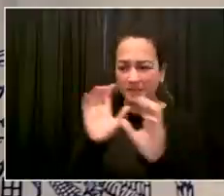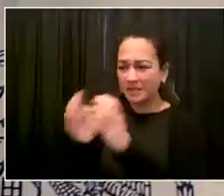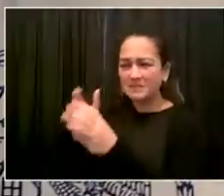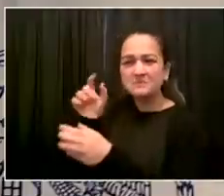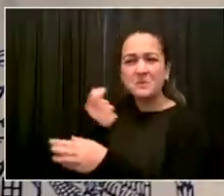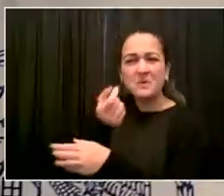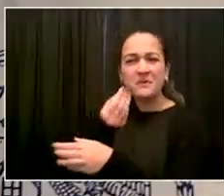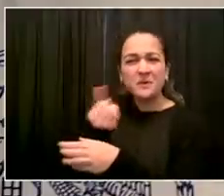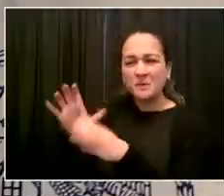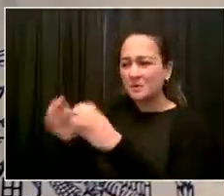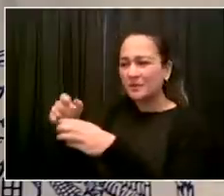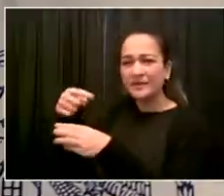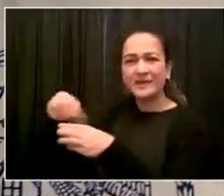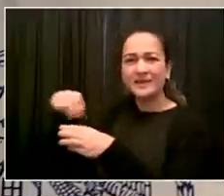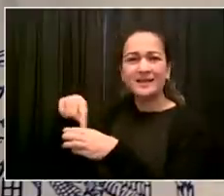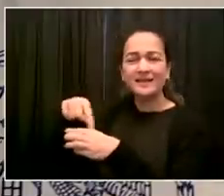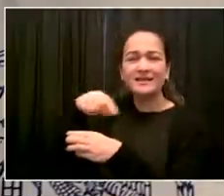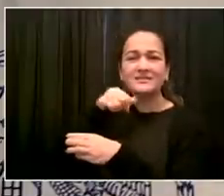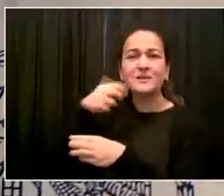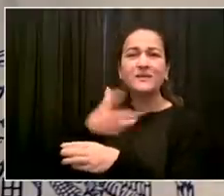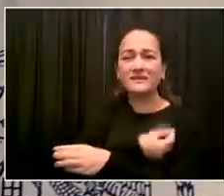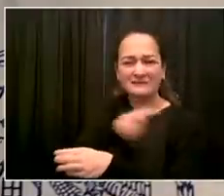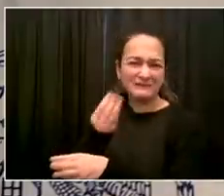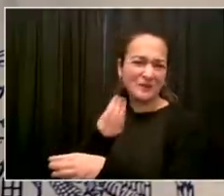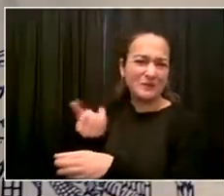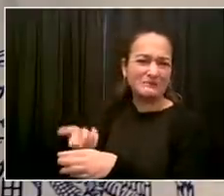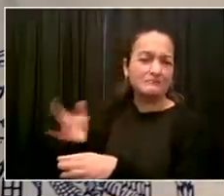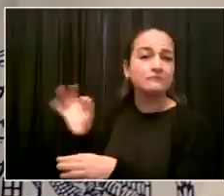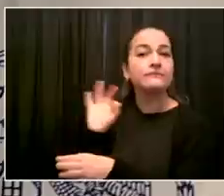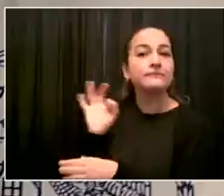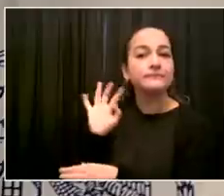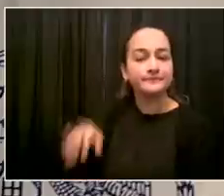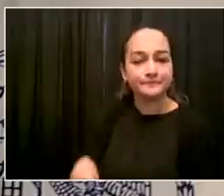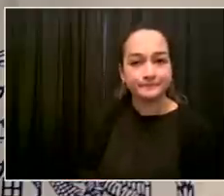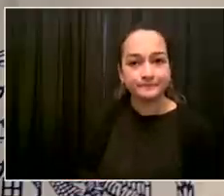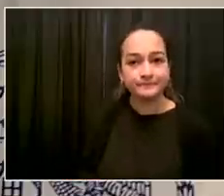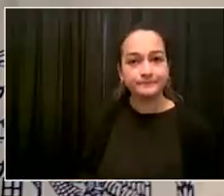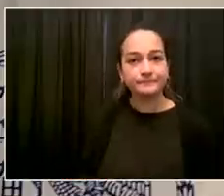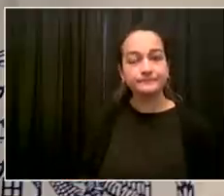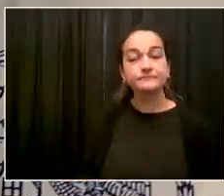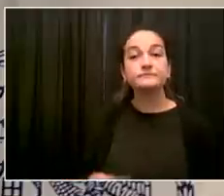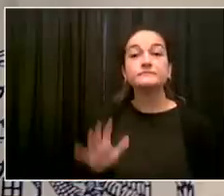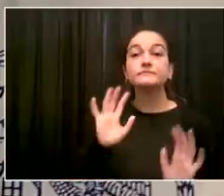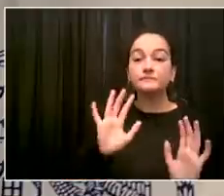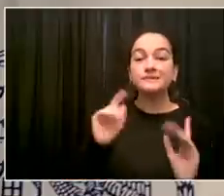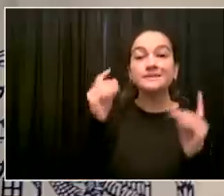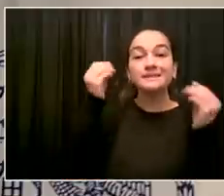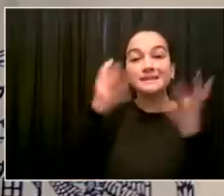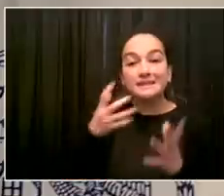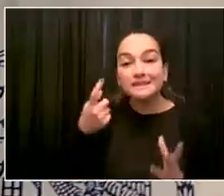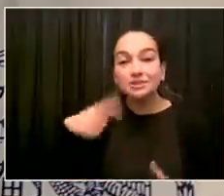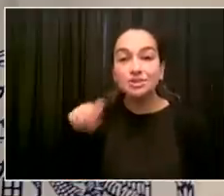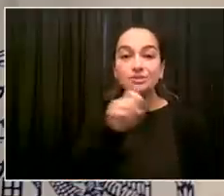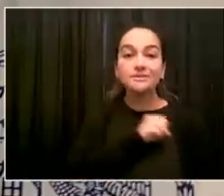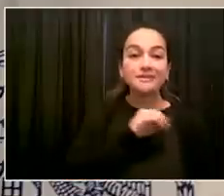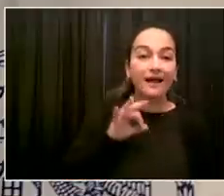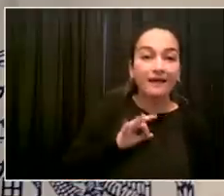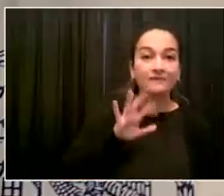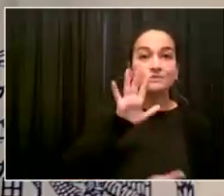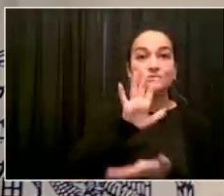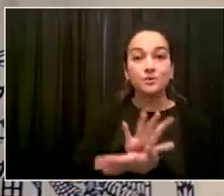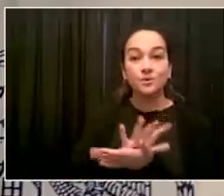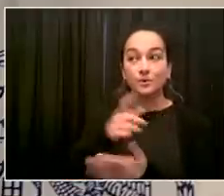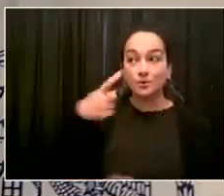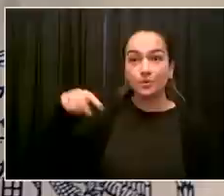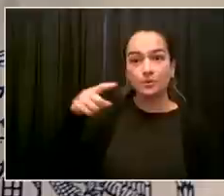place. They're going to leave, but they have to make a really big decision. Do they really want to give up on their kids and the school community? Do they want to give up a paycheck?